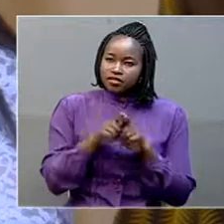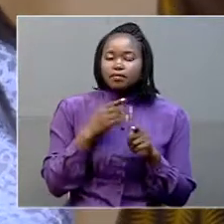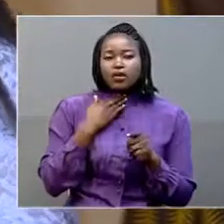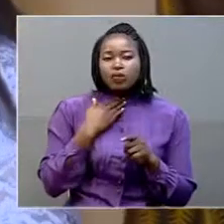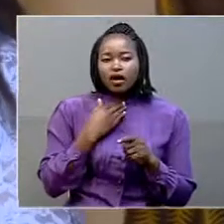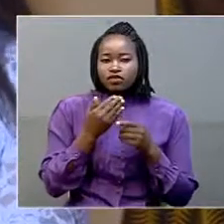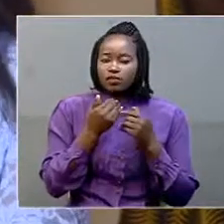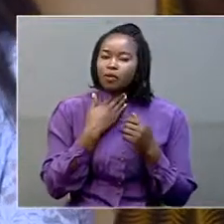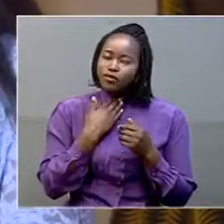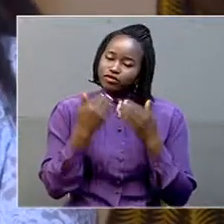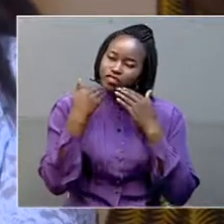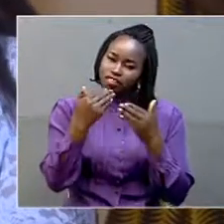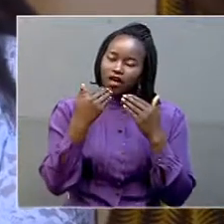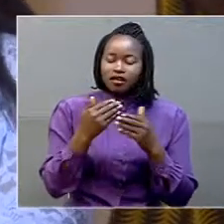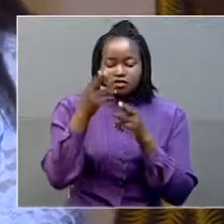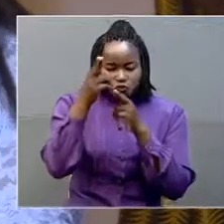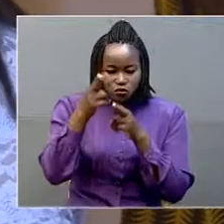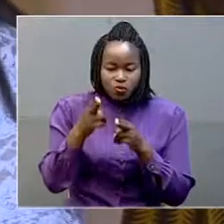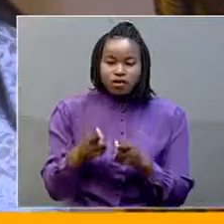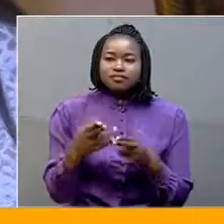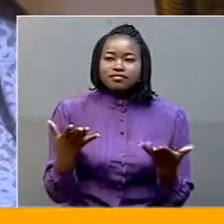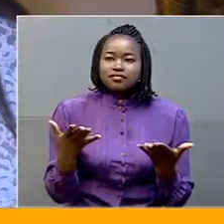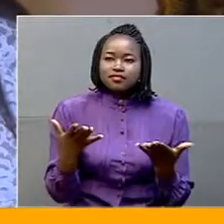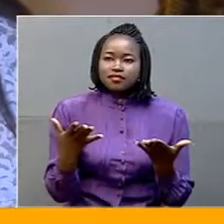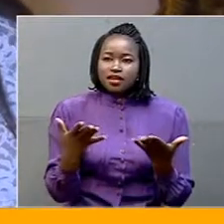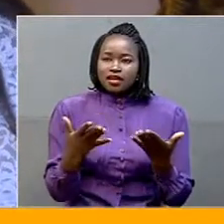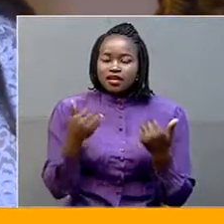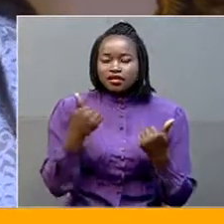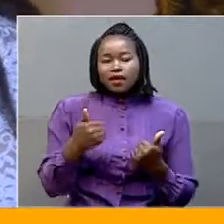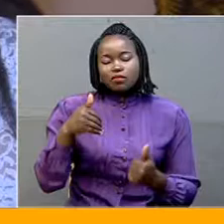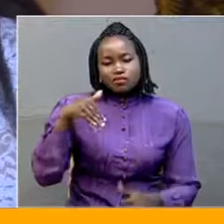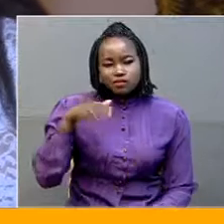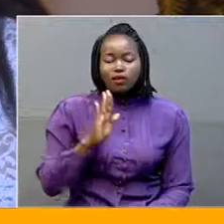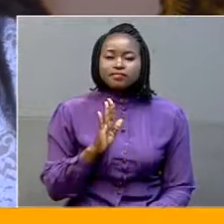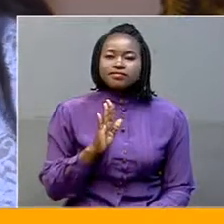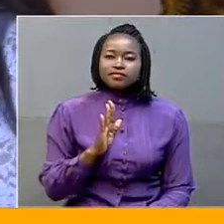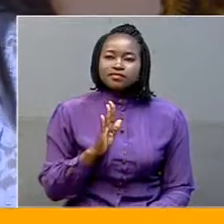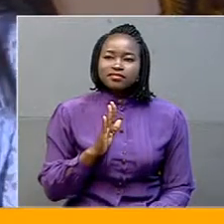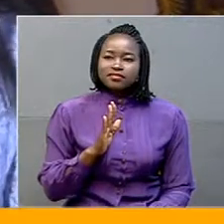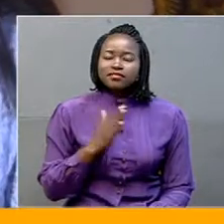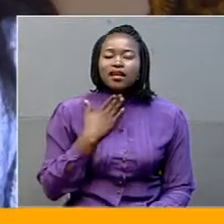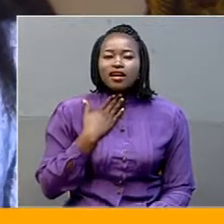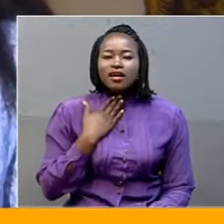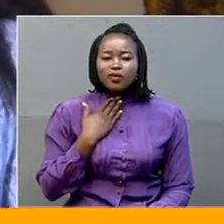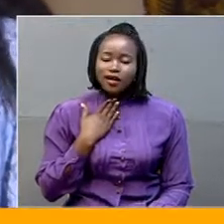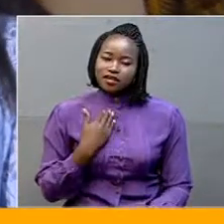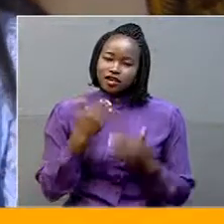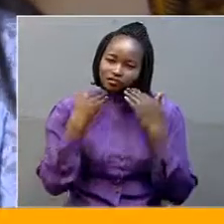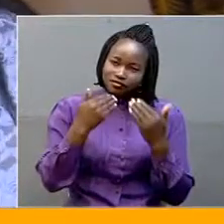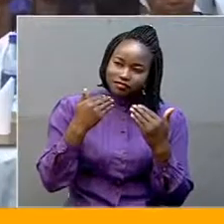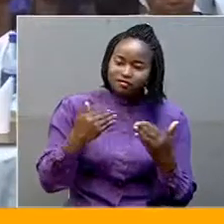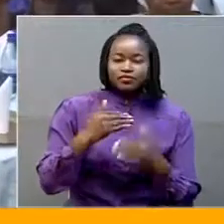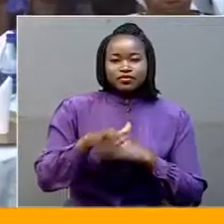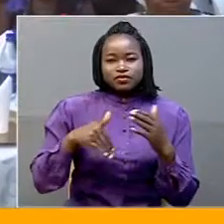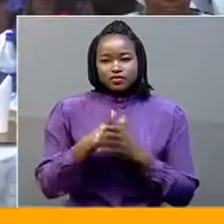host country on the global side. So I'm particularly delighted to inform you today and to all our experts that